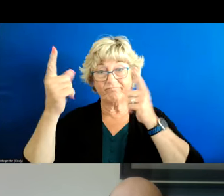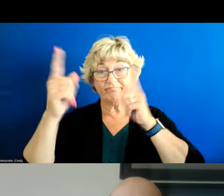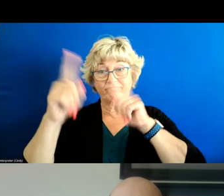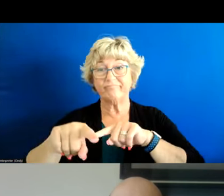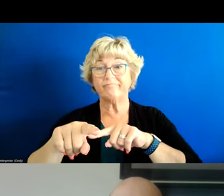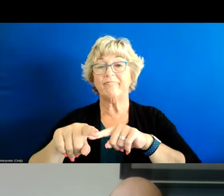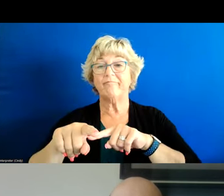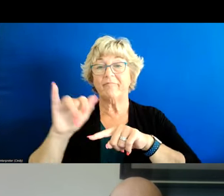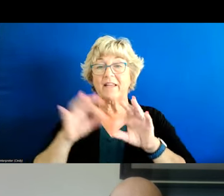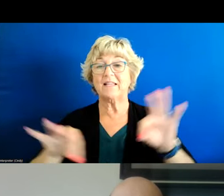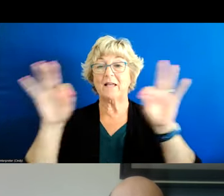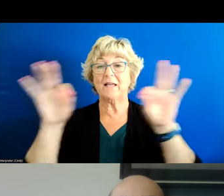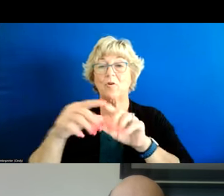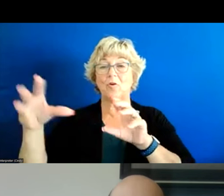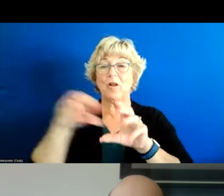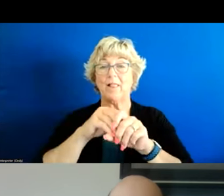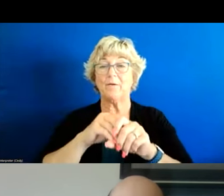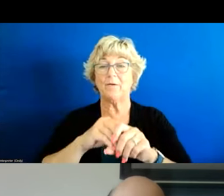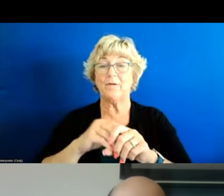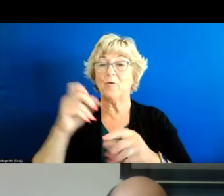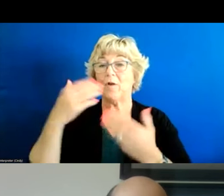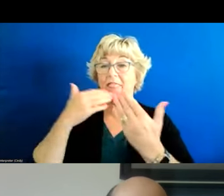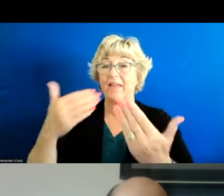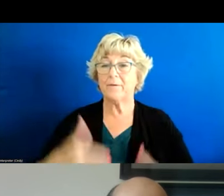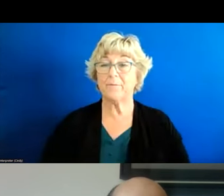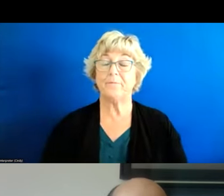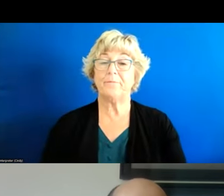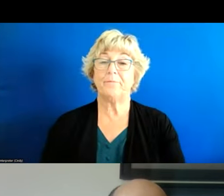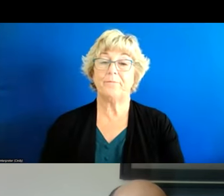and we would like to do that okay thank you yeah